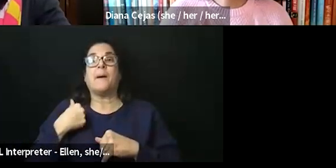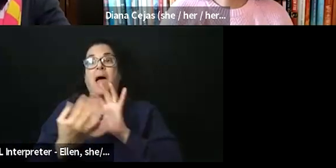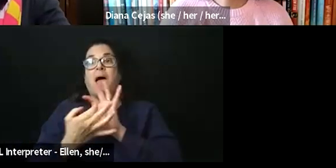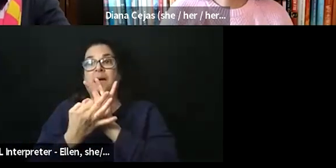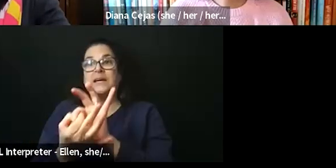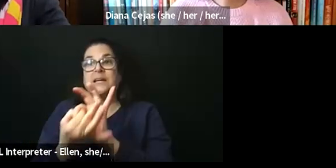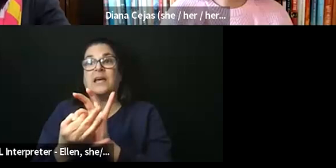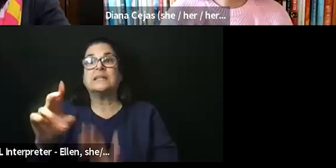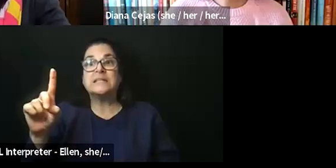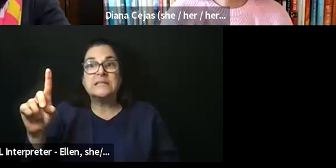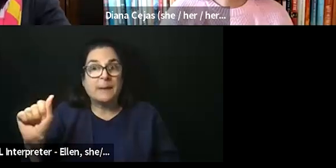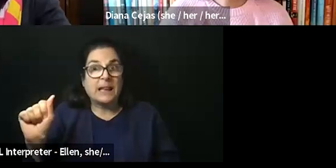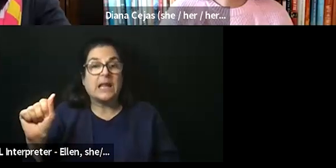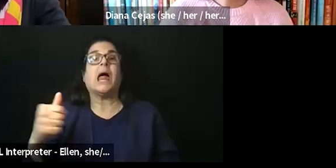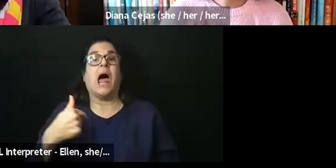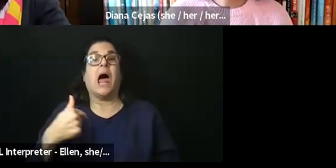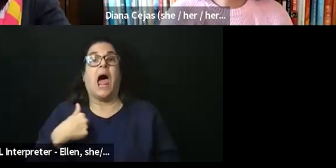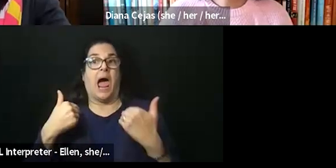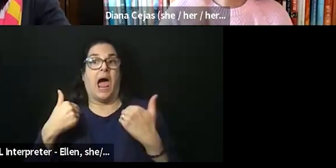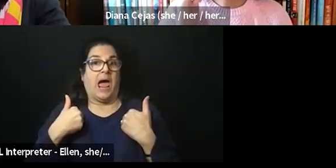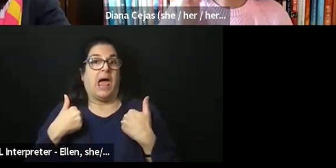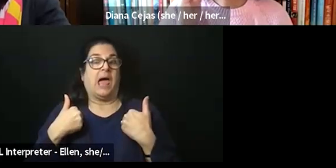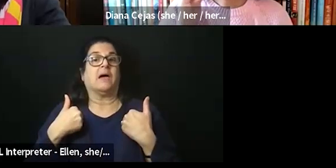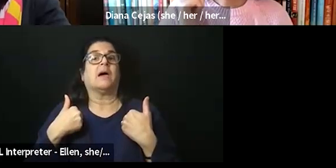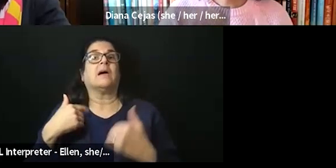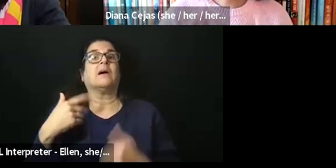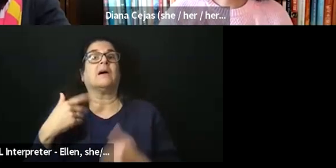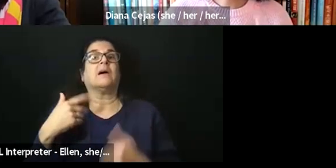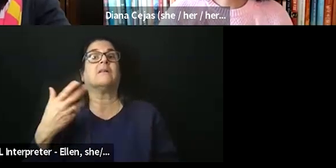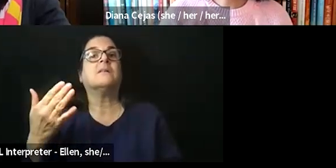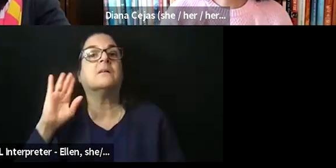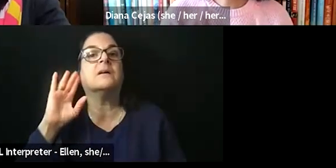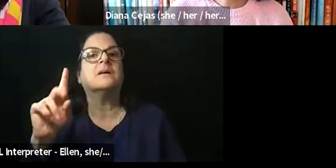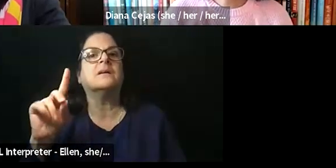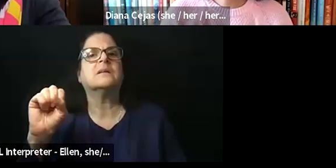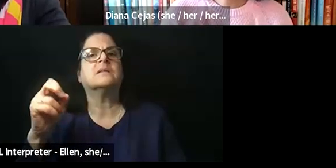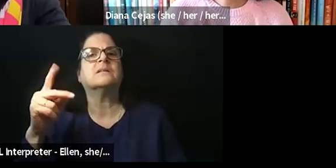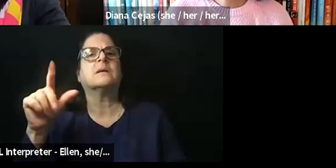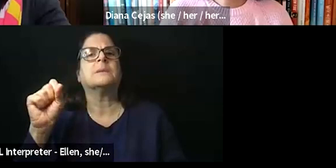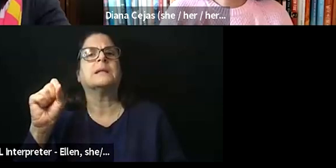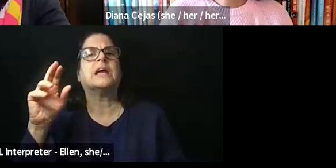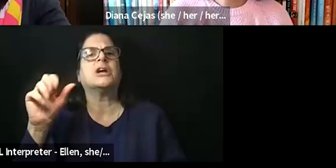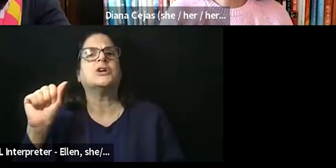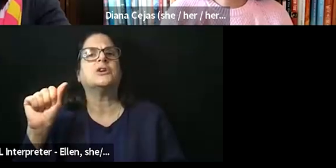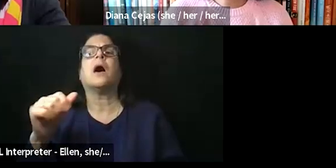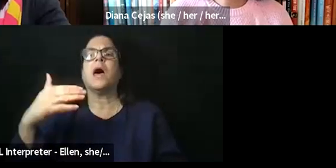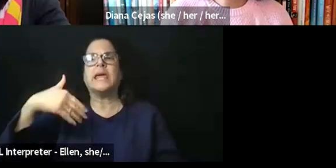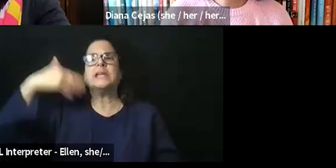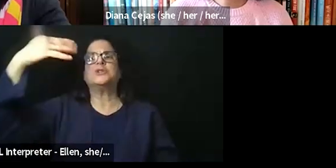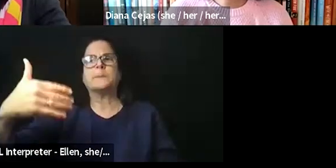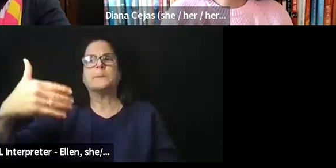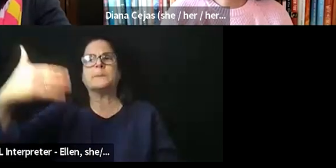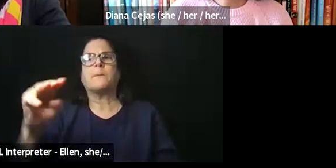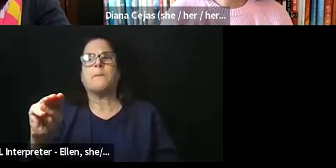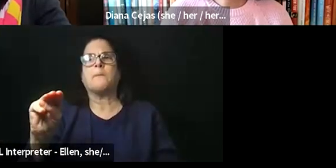disability is that I have a rare skeletal dysplasia. So I have sort of intermittent mobility disability. So I sometimes use a